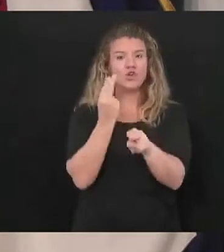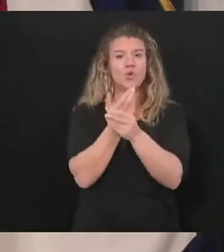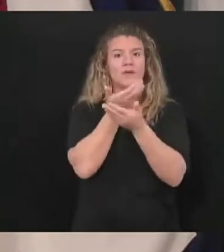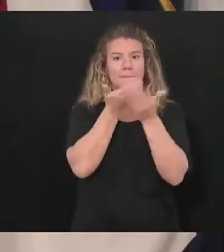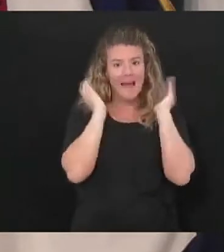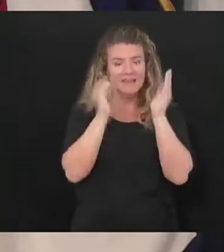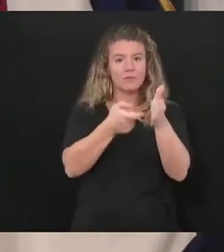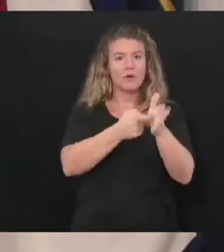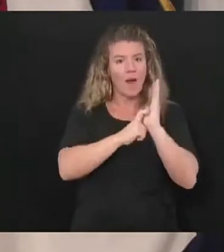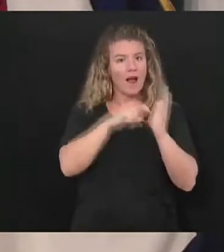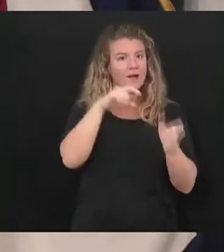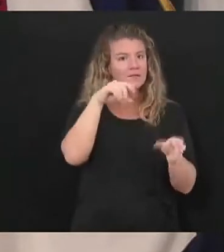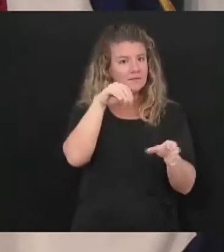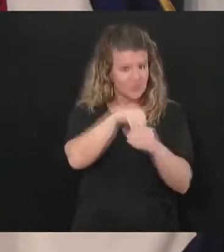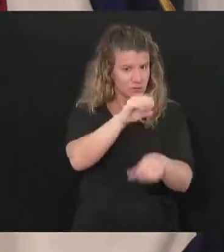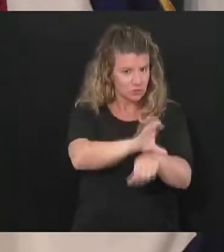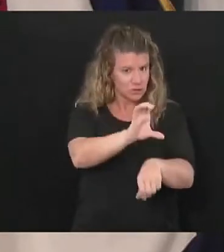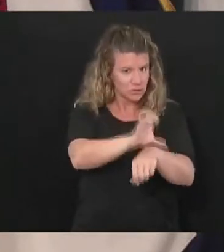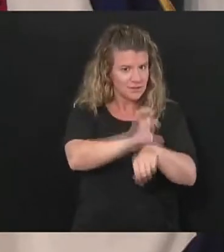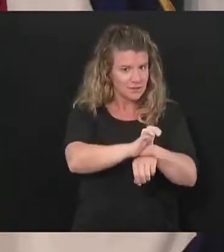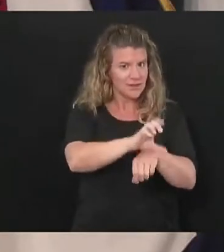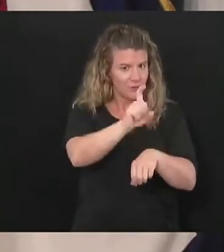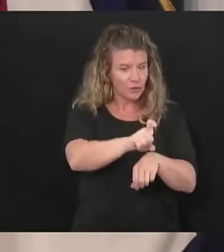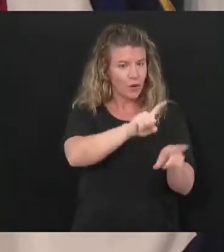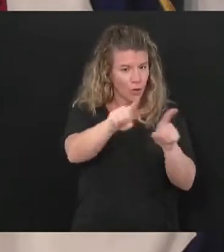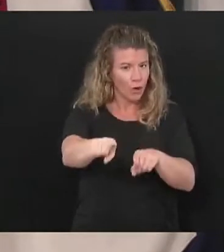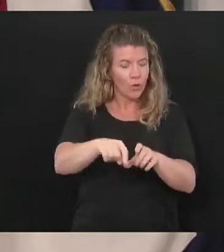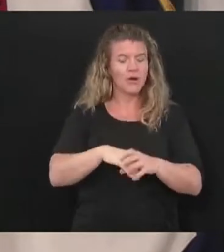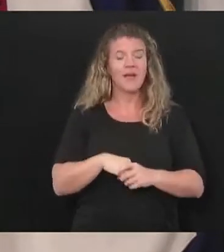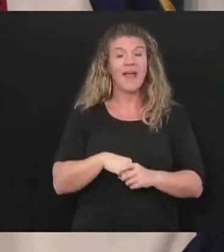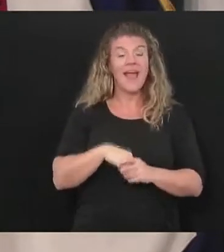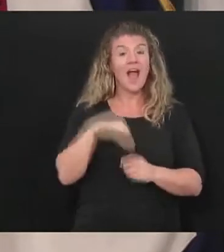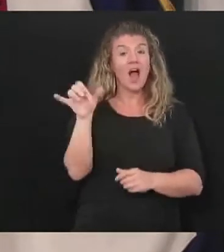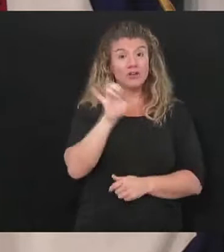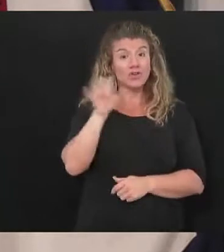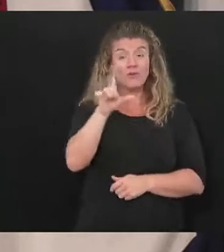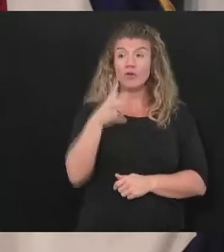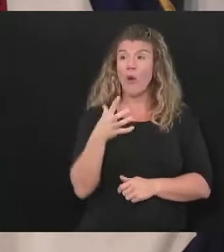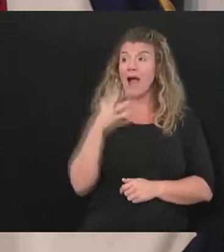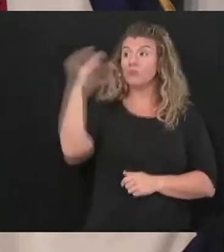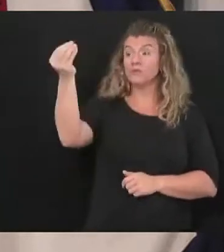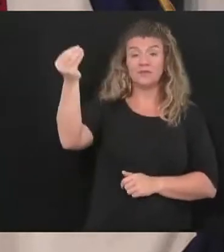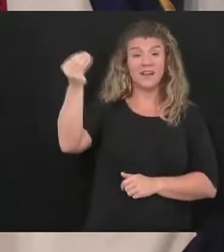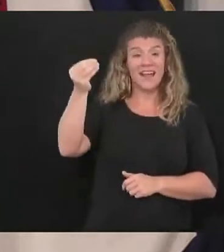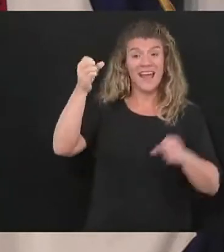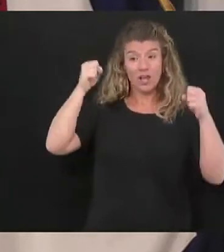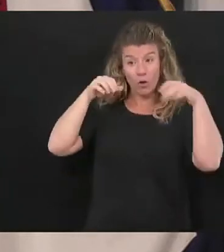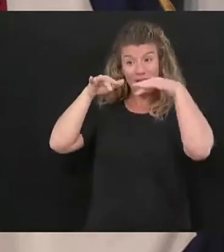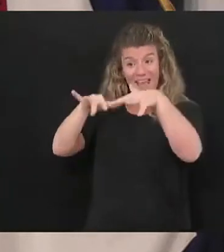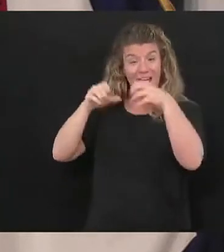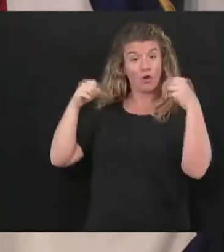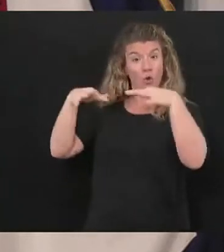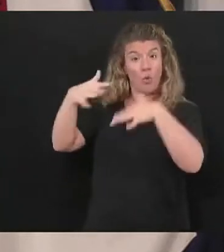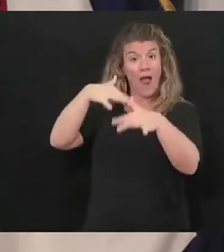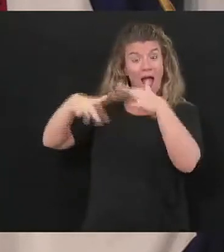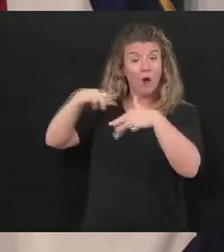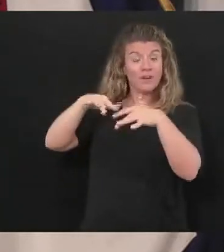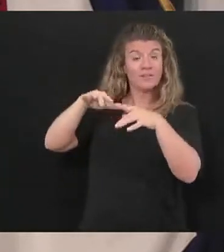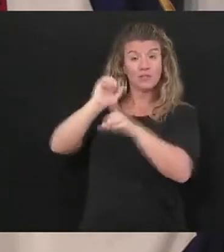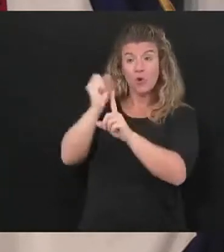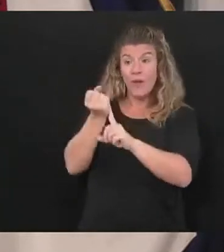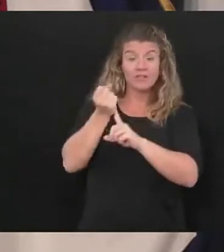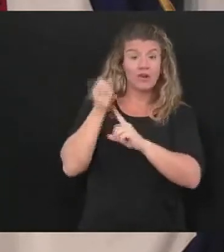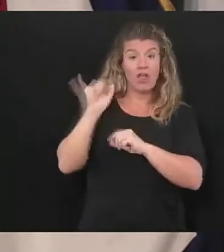take our heed that if you go out and you're going into a crowded situation or you're going into a